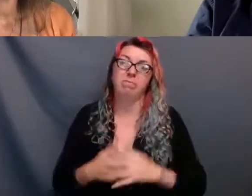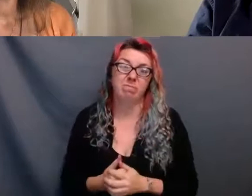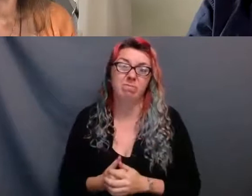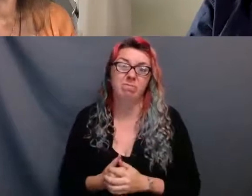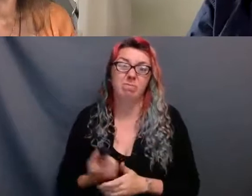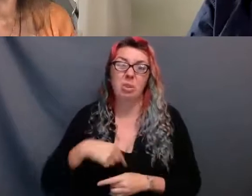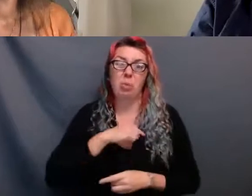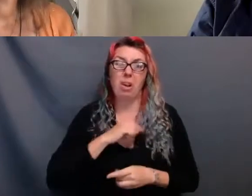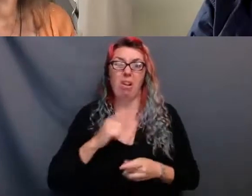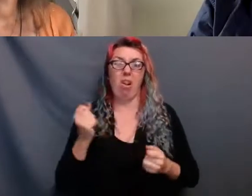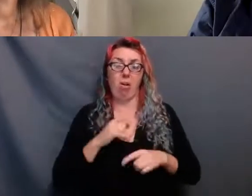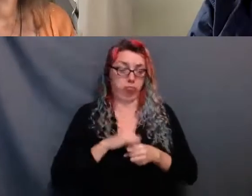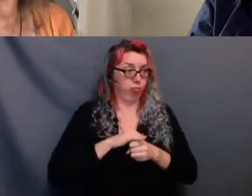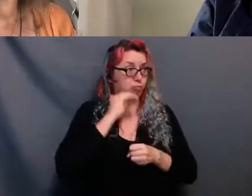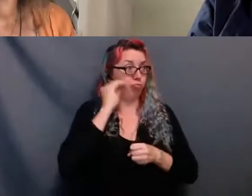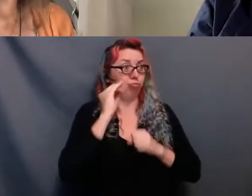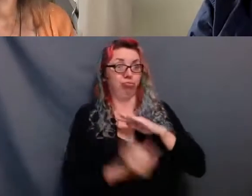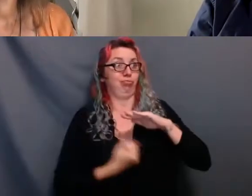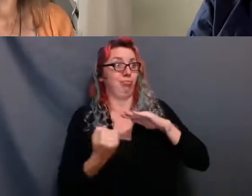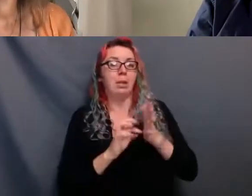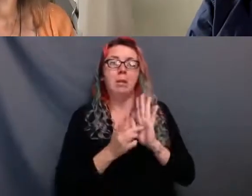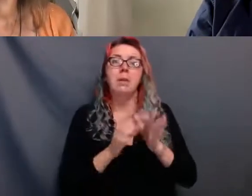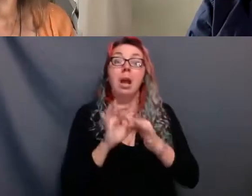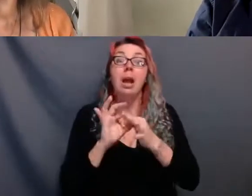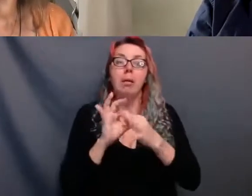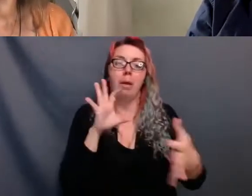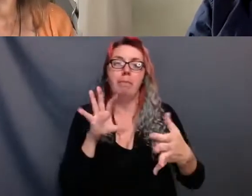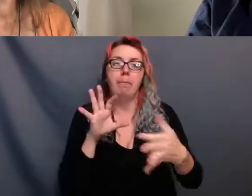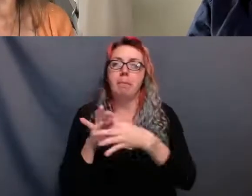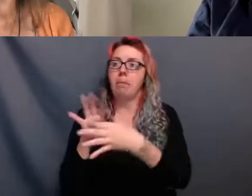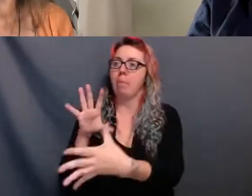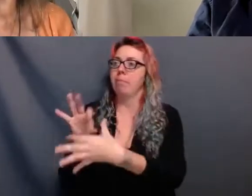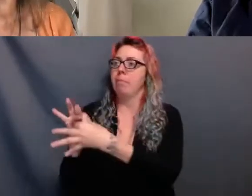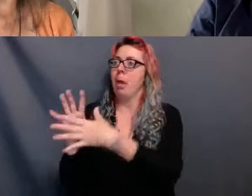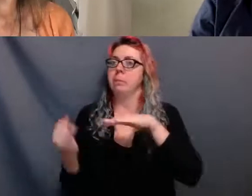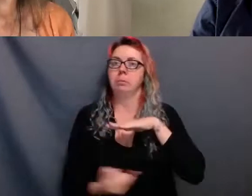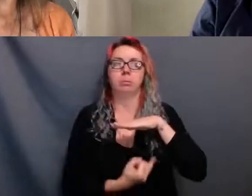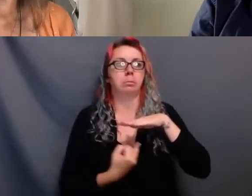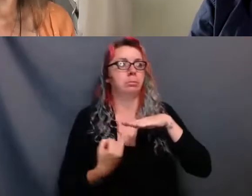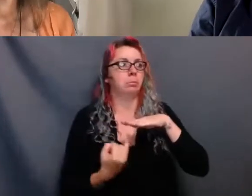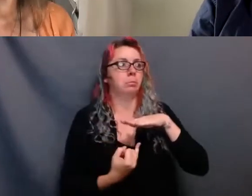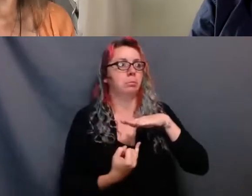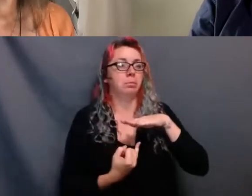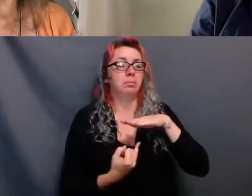disconnect from each other in order to protect ourselves. It has killed so many and injured more